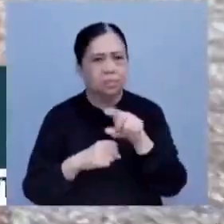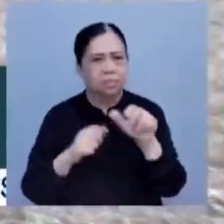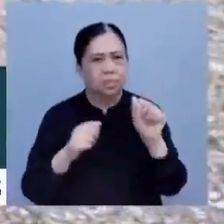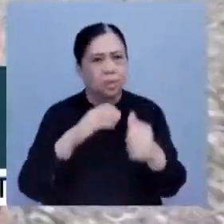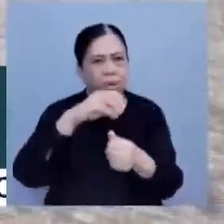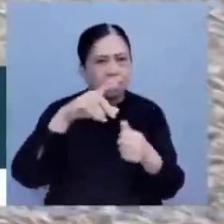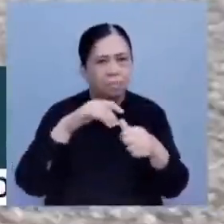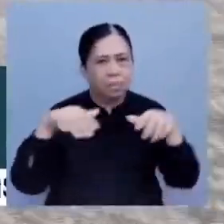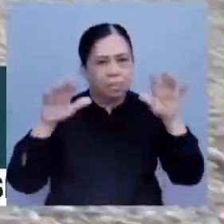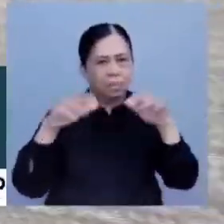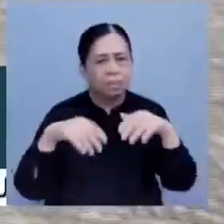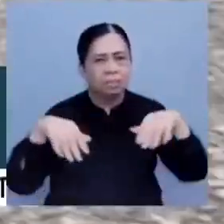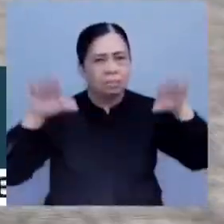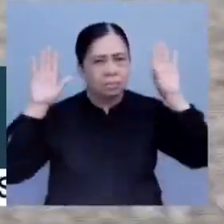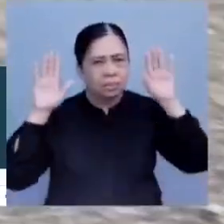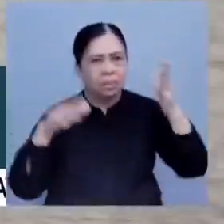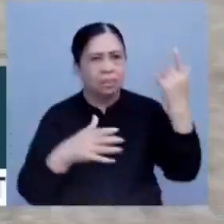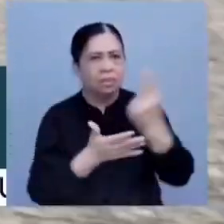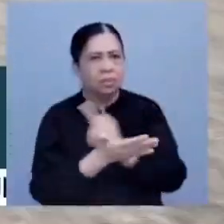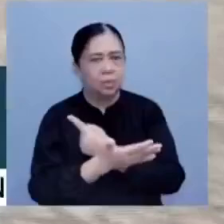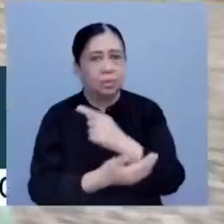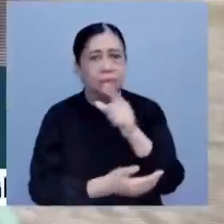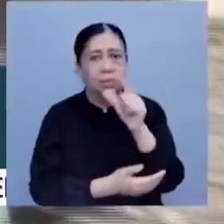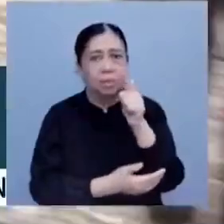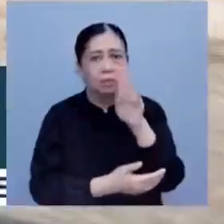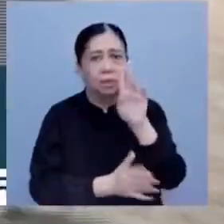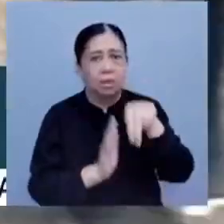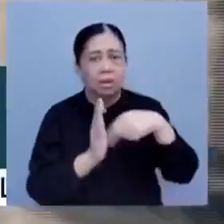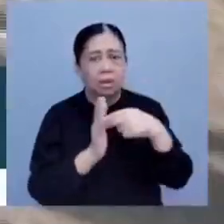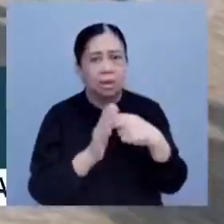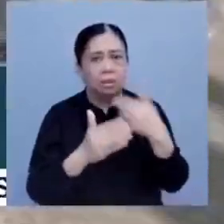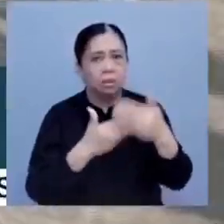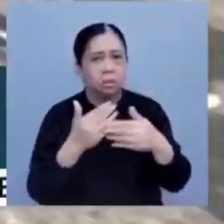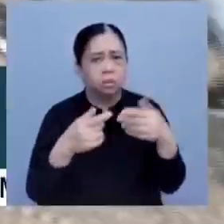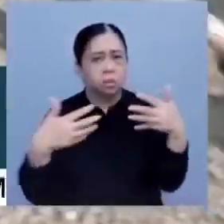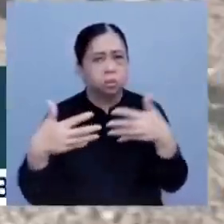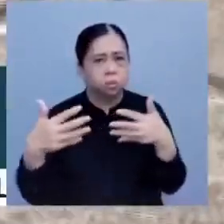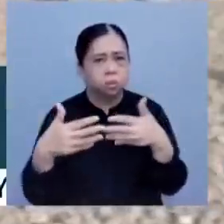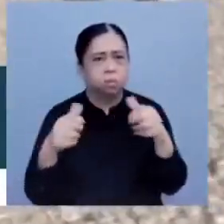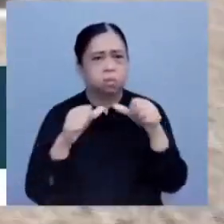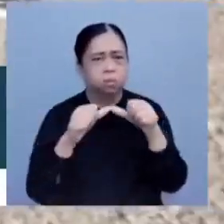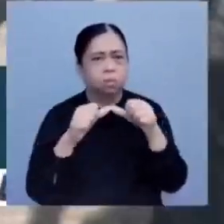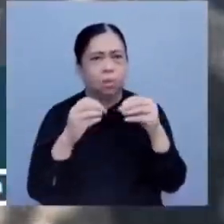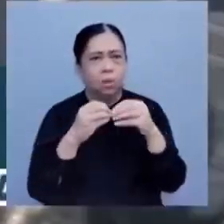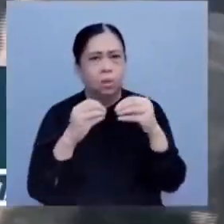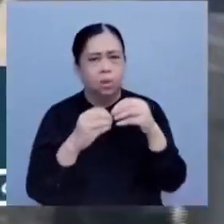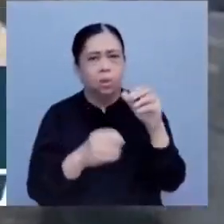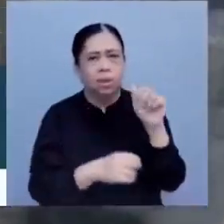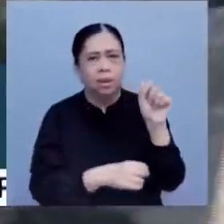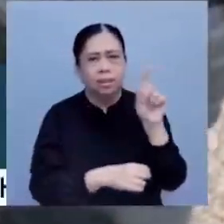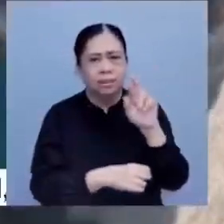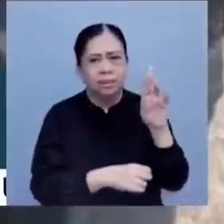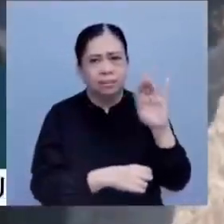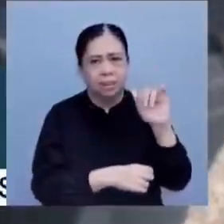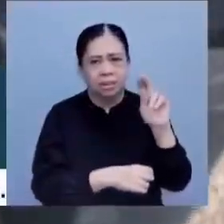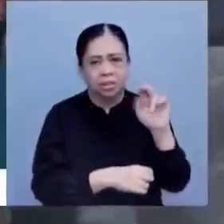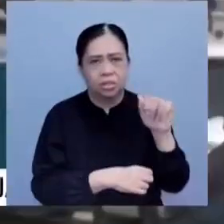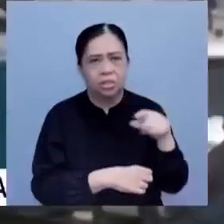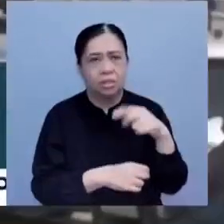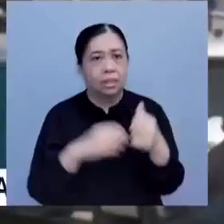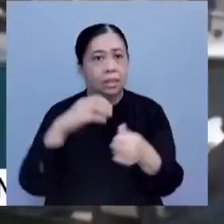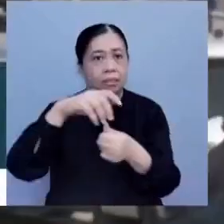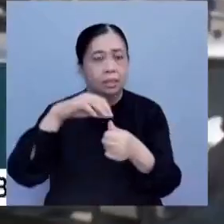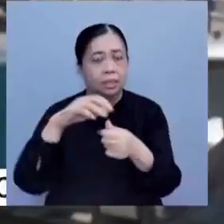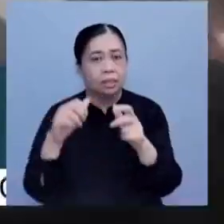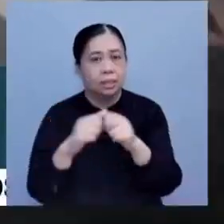surrender last week after a 24-hour military operation by the much larger Azerbaijan military. Armenia and Azerbaijan